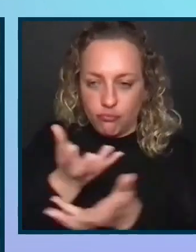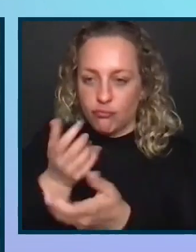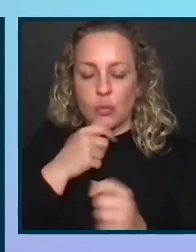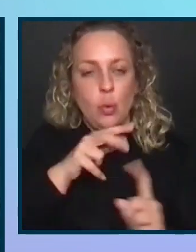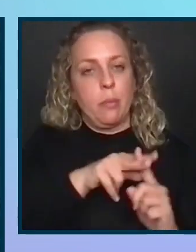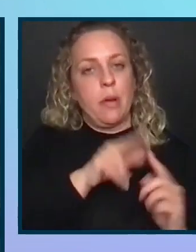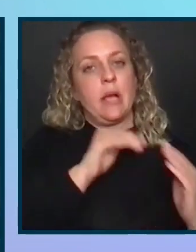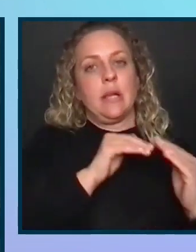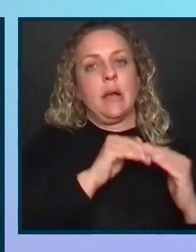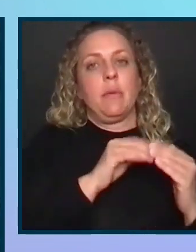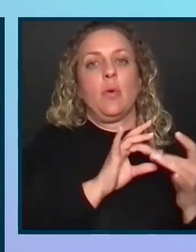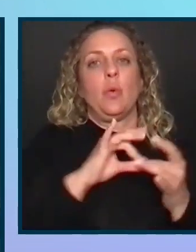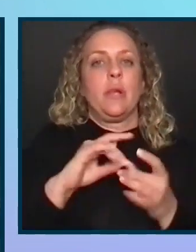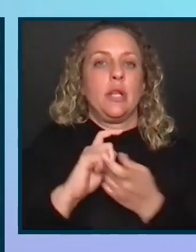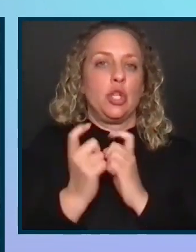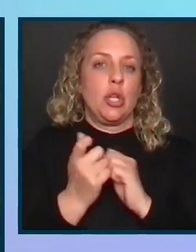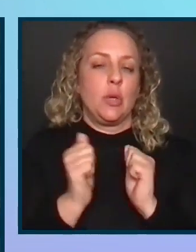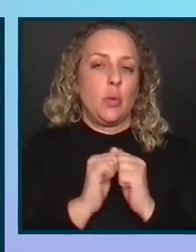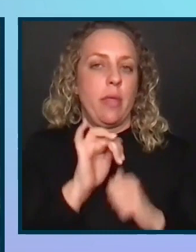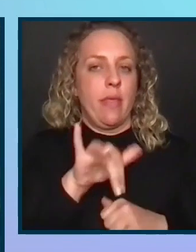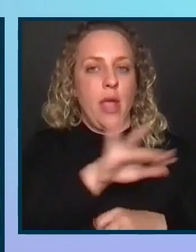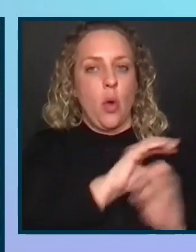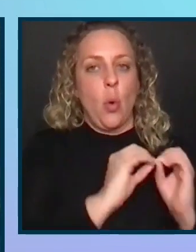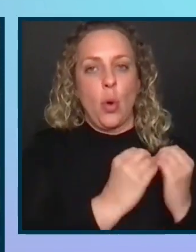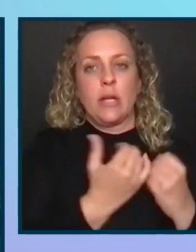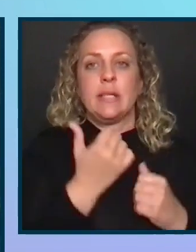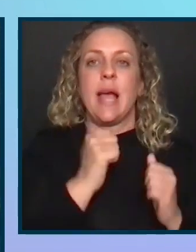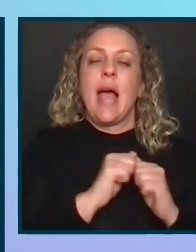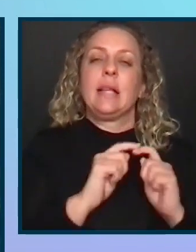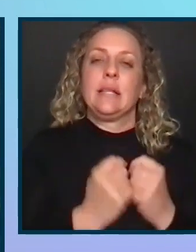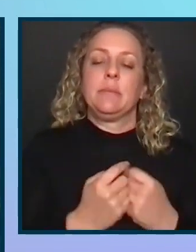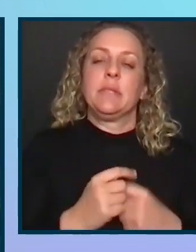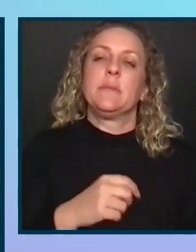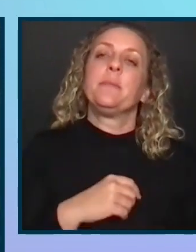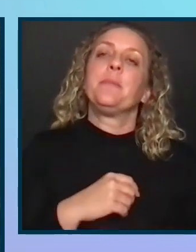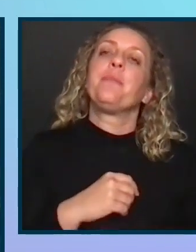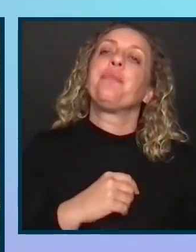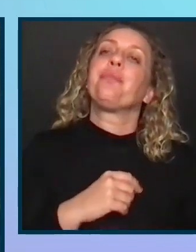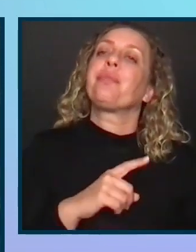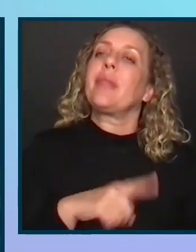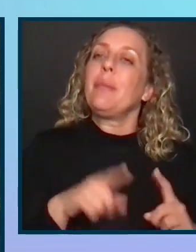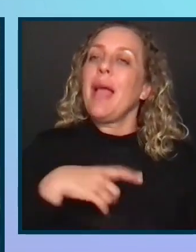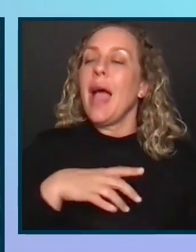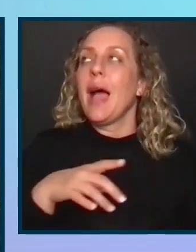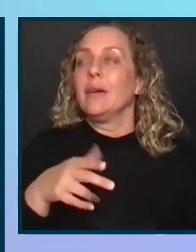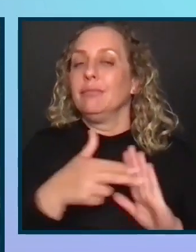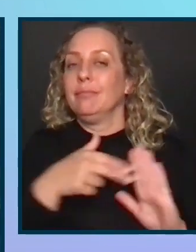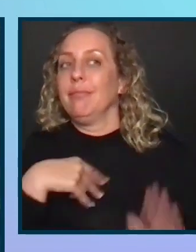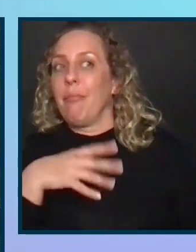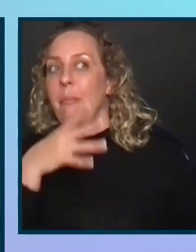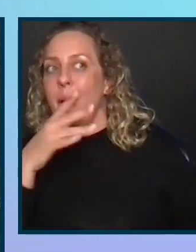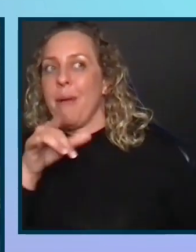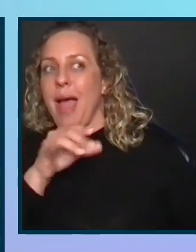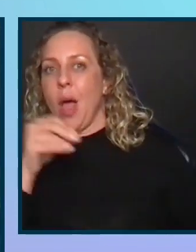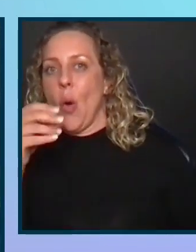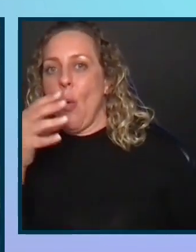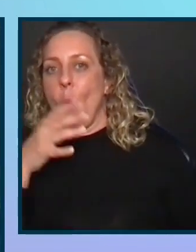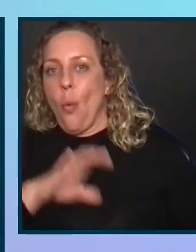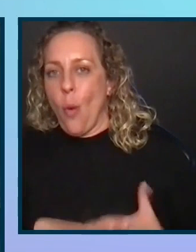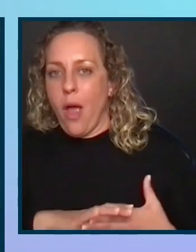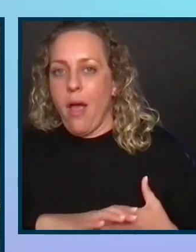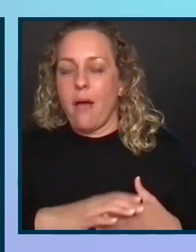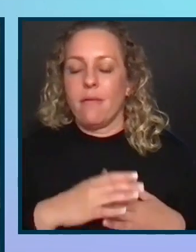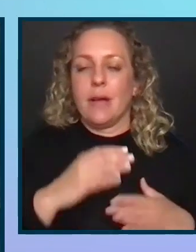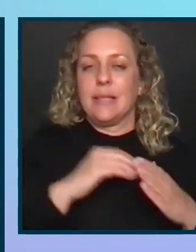accessibility-related changes within their organizations and teams. But as a mom and wife, accessibility has touched my life for decades.